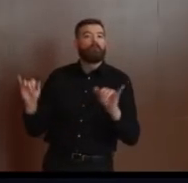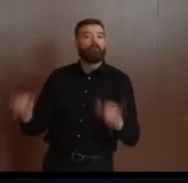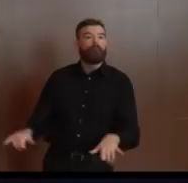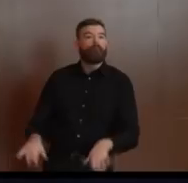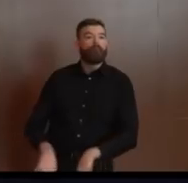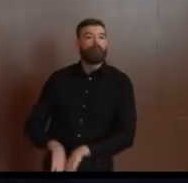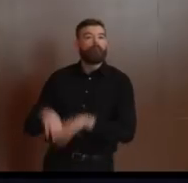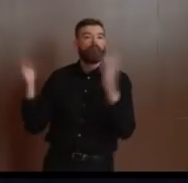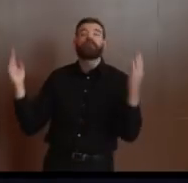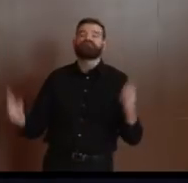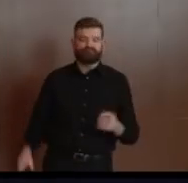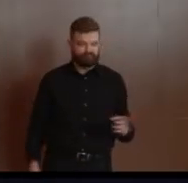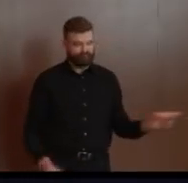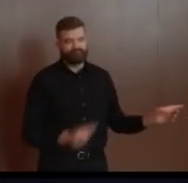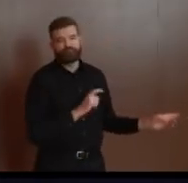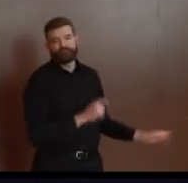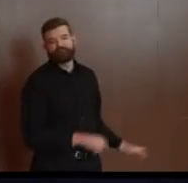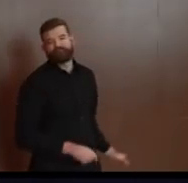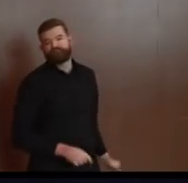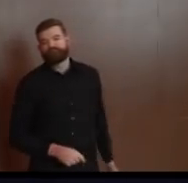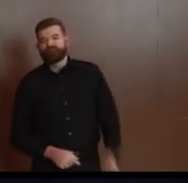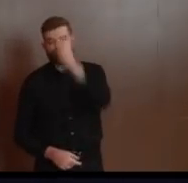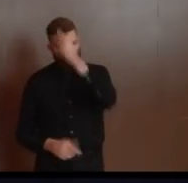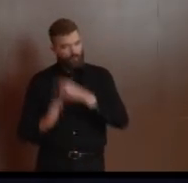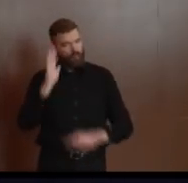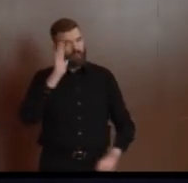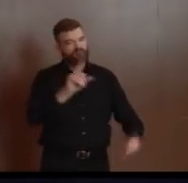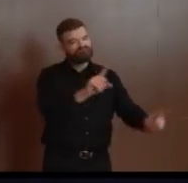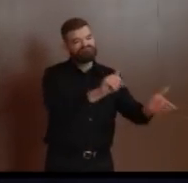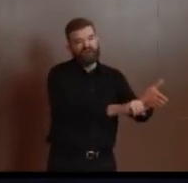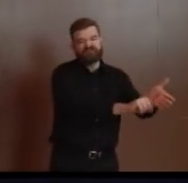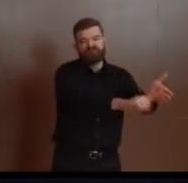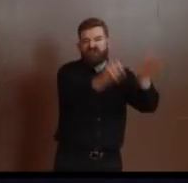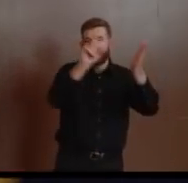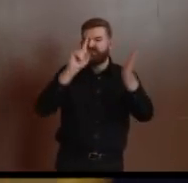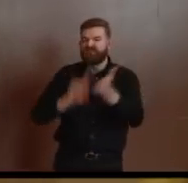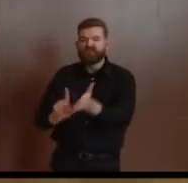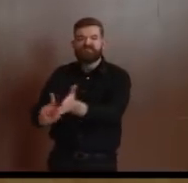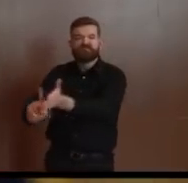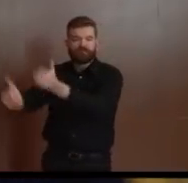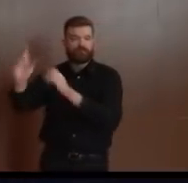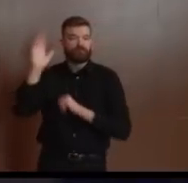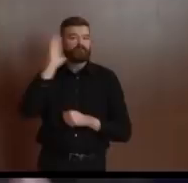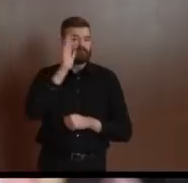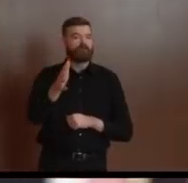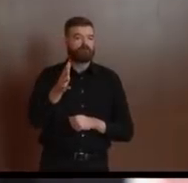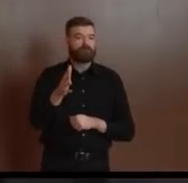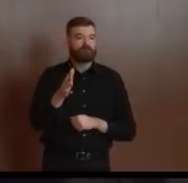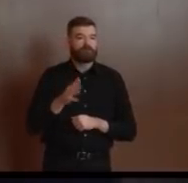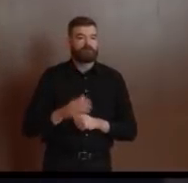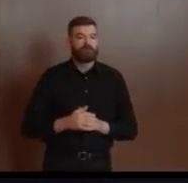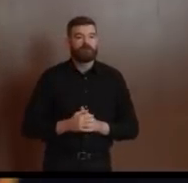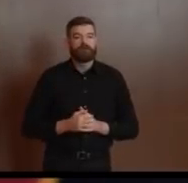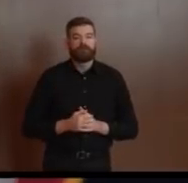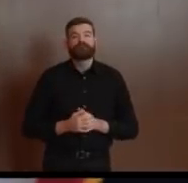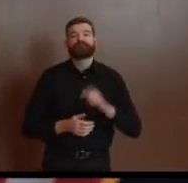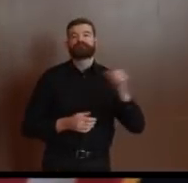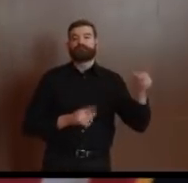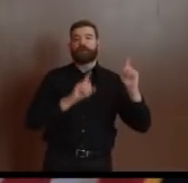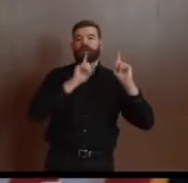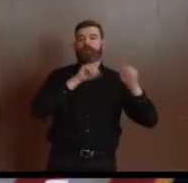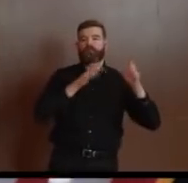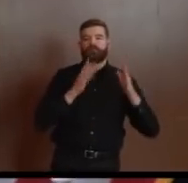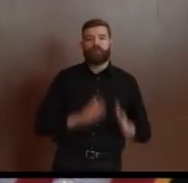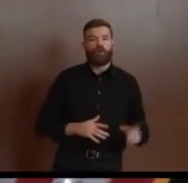those places. If I may just quickly follow, Governor. Specifically though, I mean, if it's a store that normally holds 500 people, should they